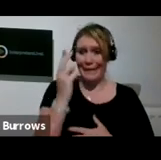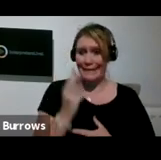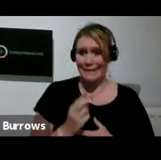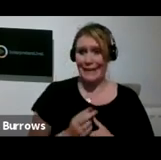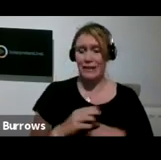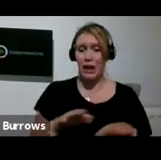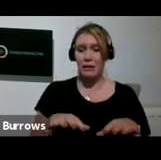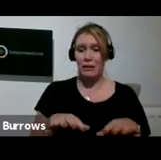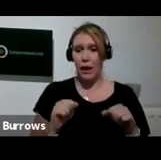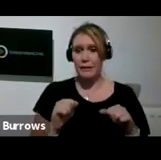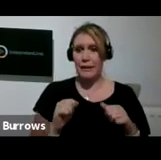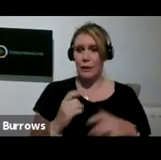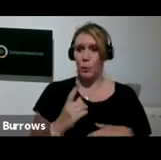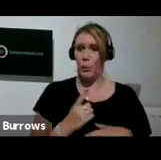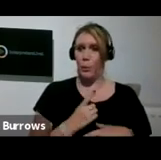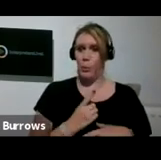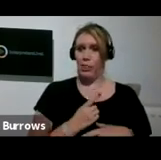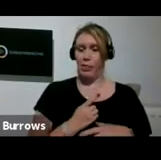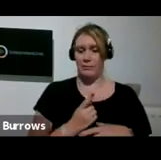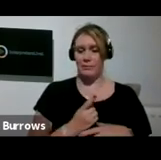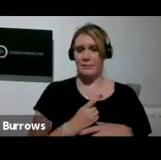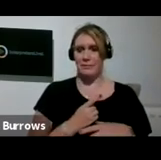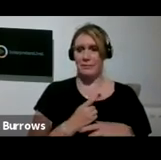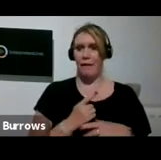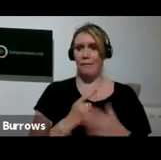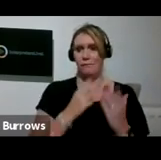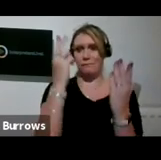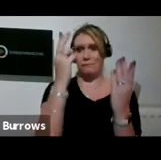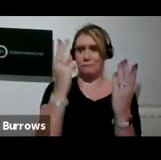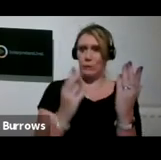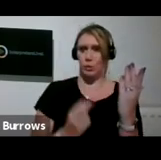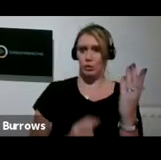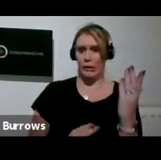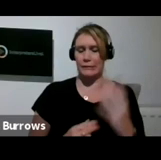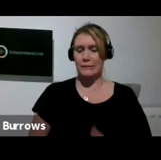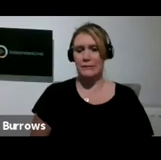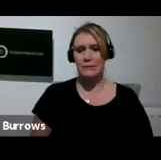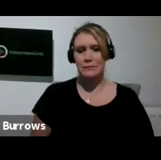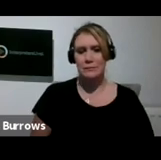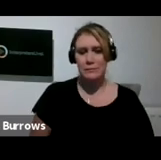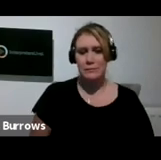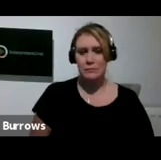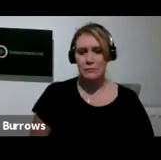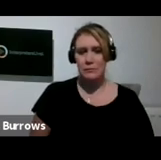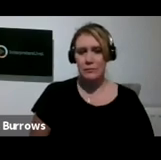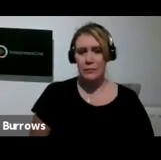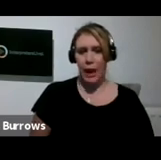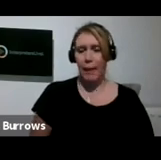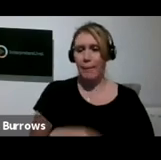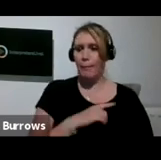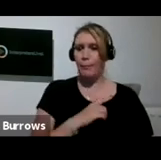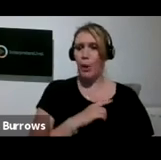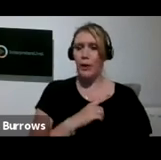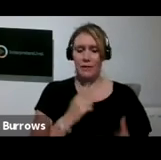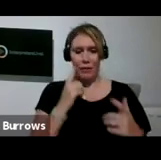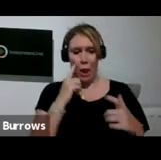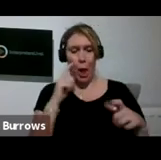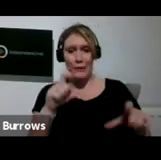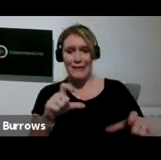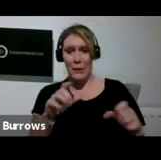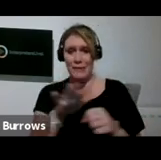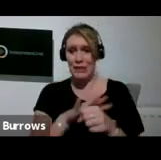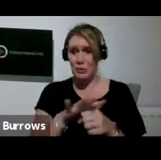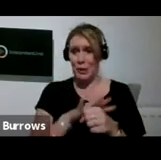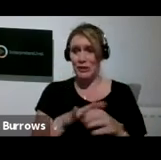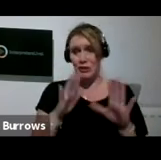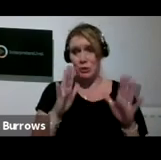fairly obviously because of the lockdown situation there weren't very many people I could paint. It was me